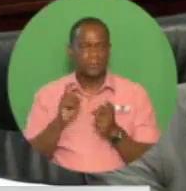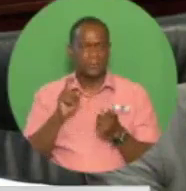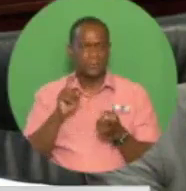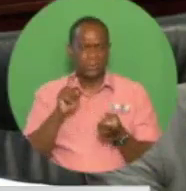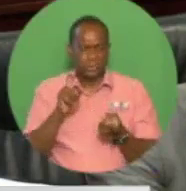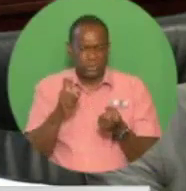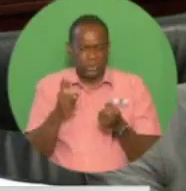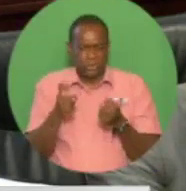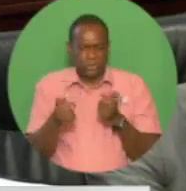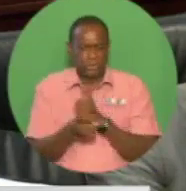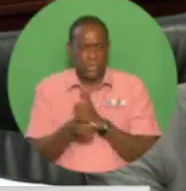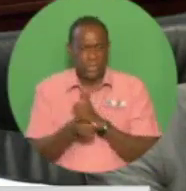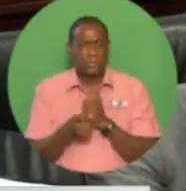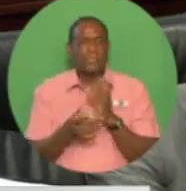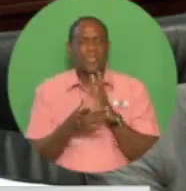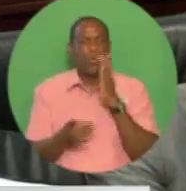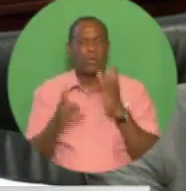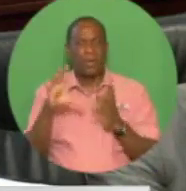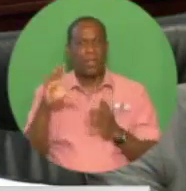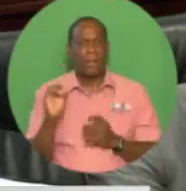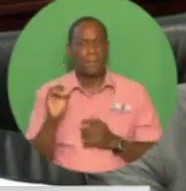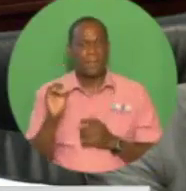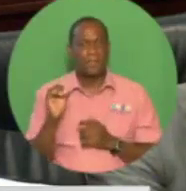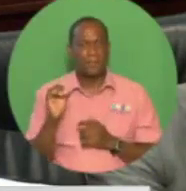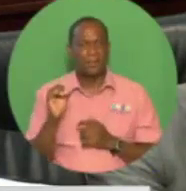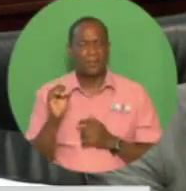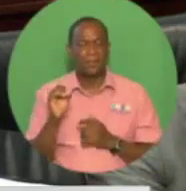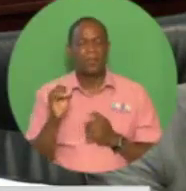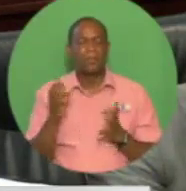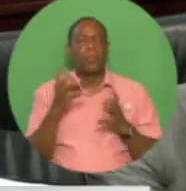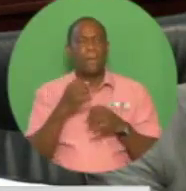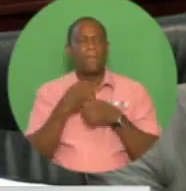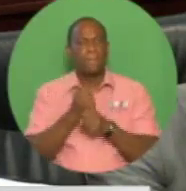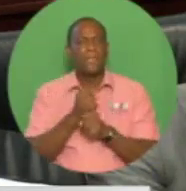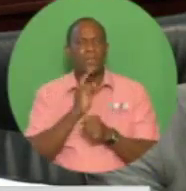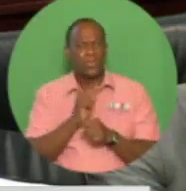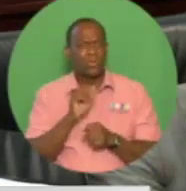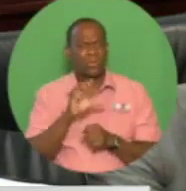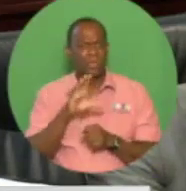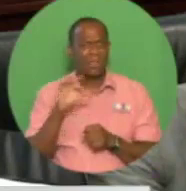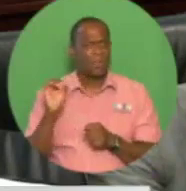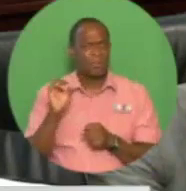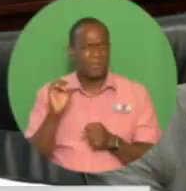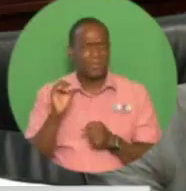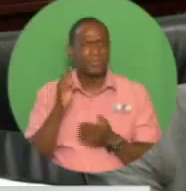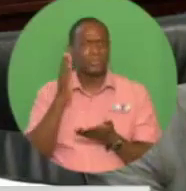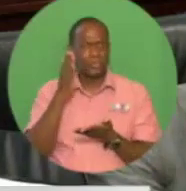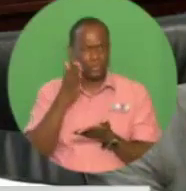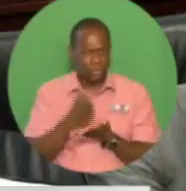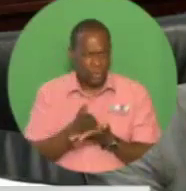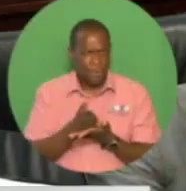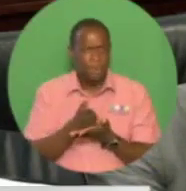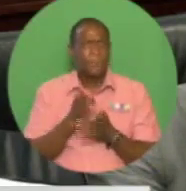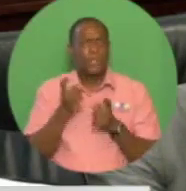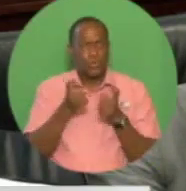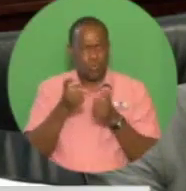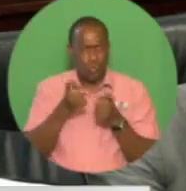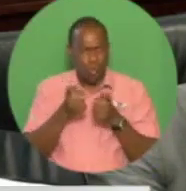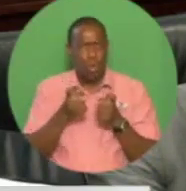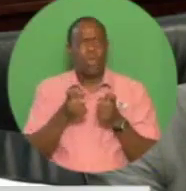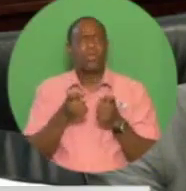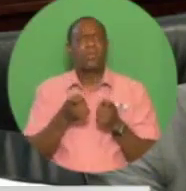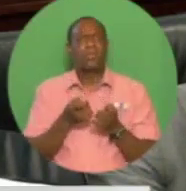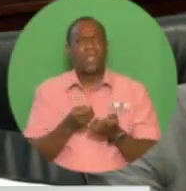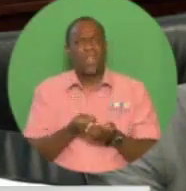of Trinidad and Tobago, and ensuring that the company will curtail its losses and be put on a path of sustainable profitability,